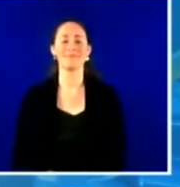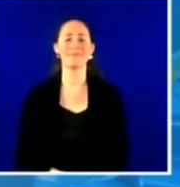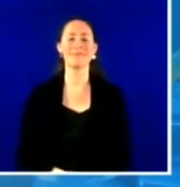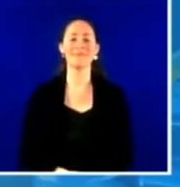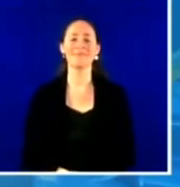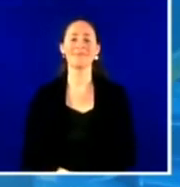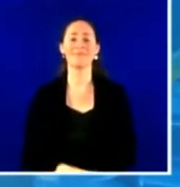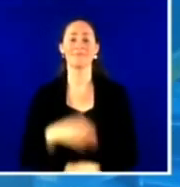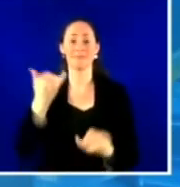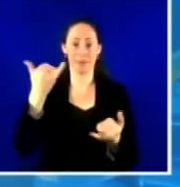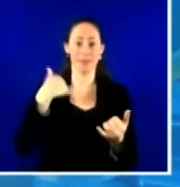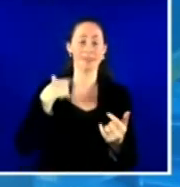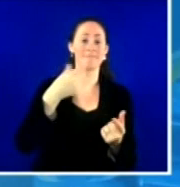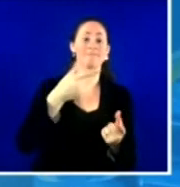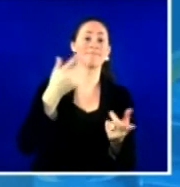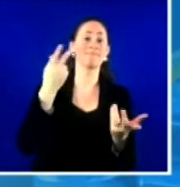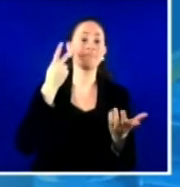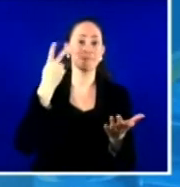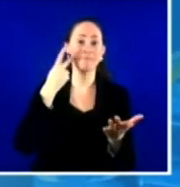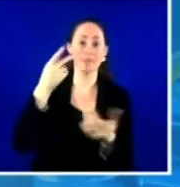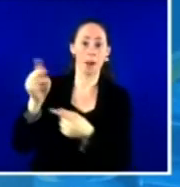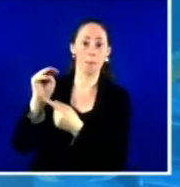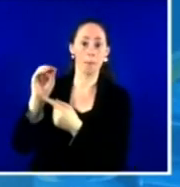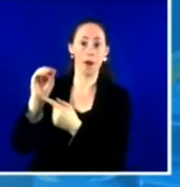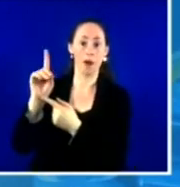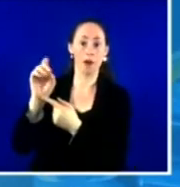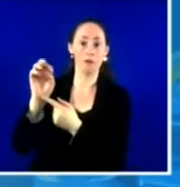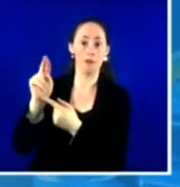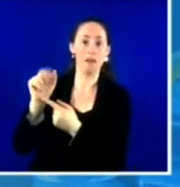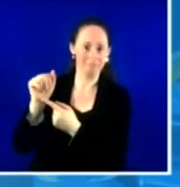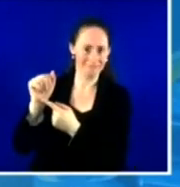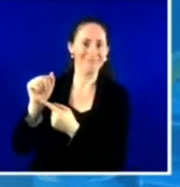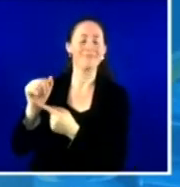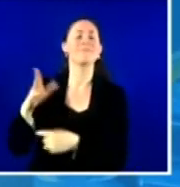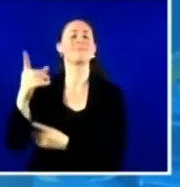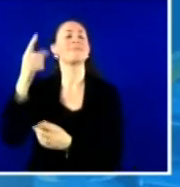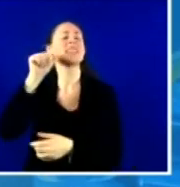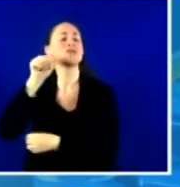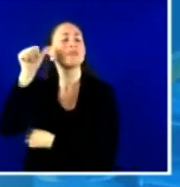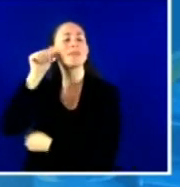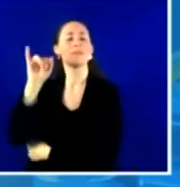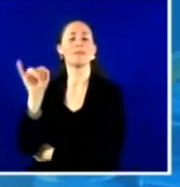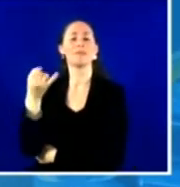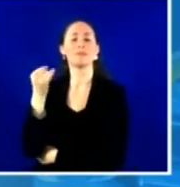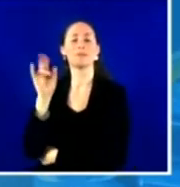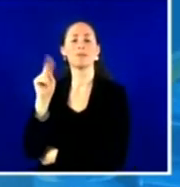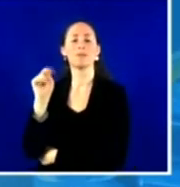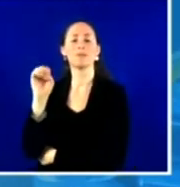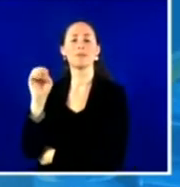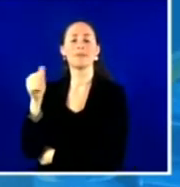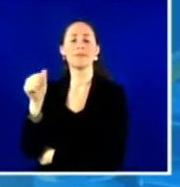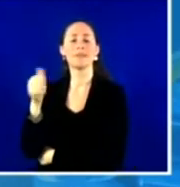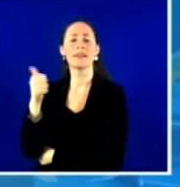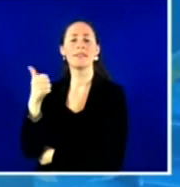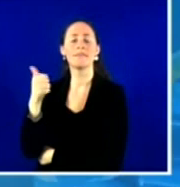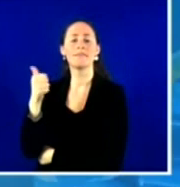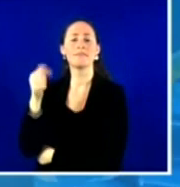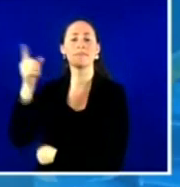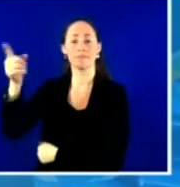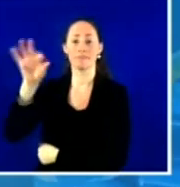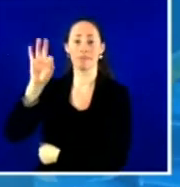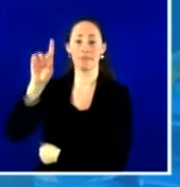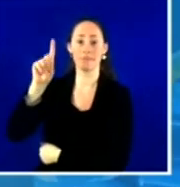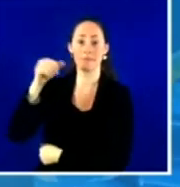who yesterday, June 10th, applied to the FDA for emergency use authorization